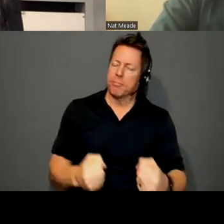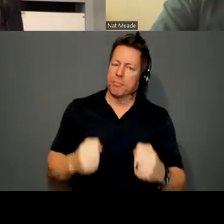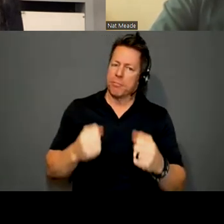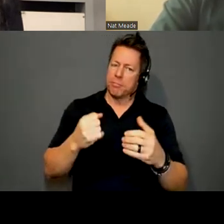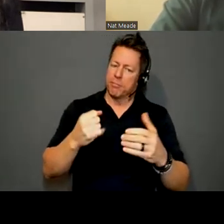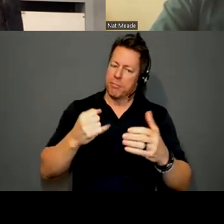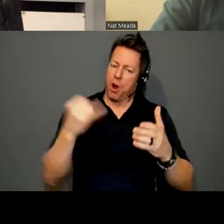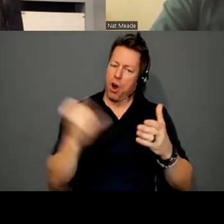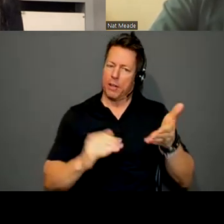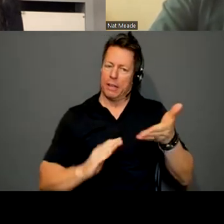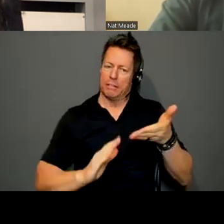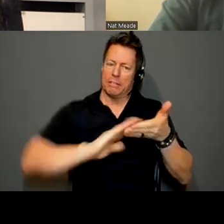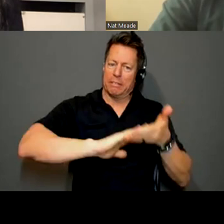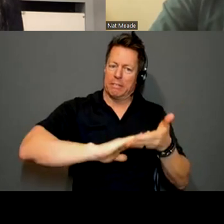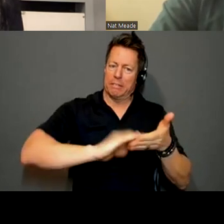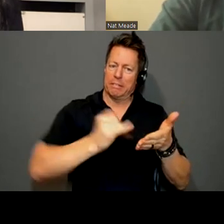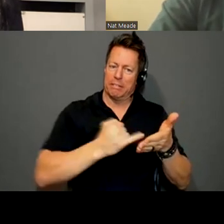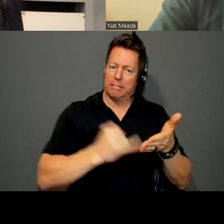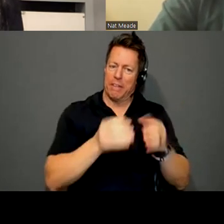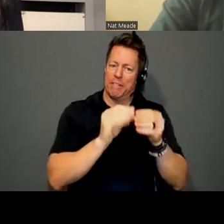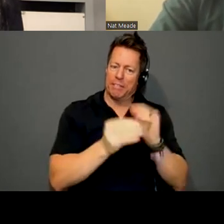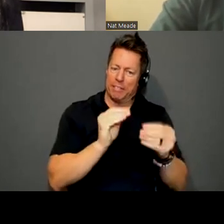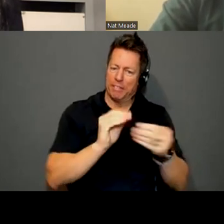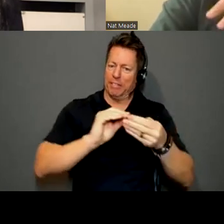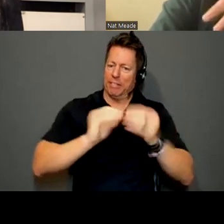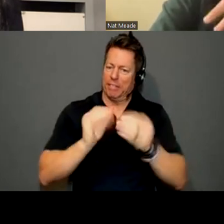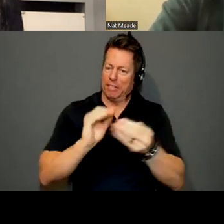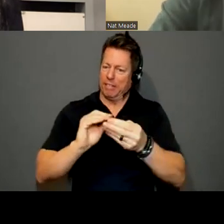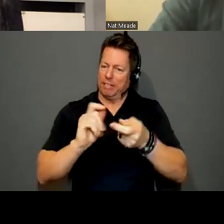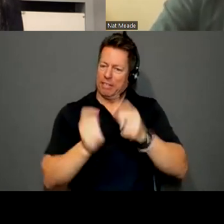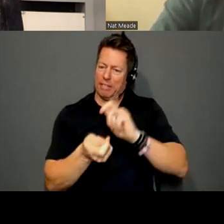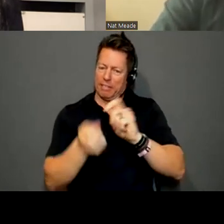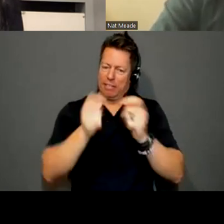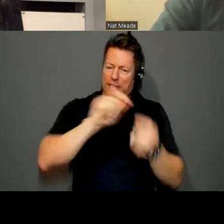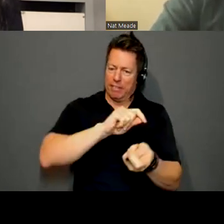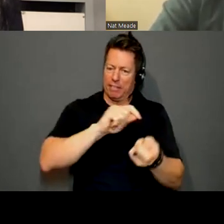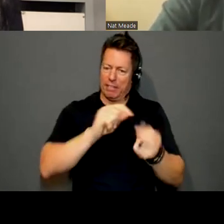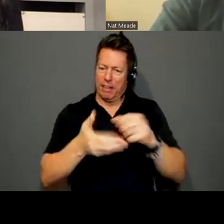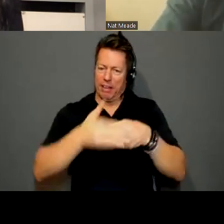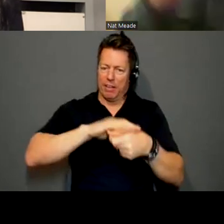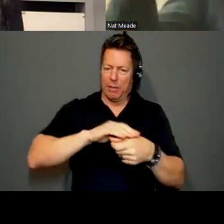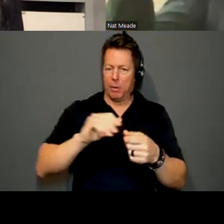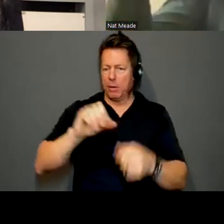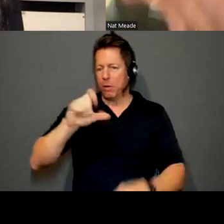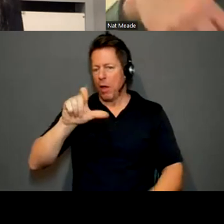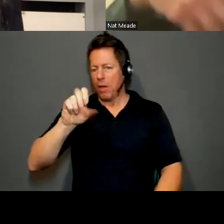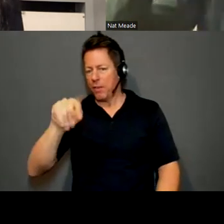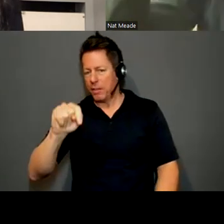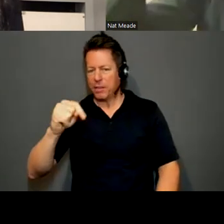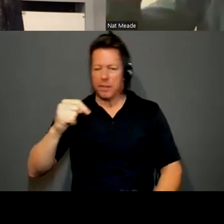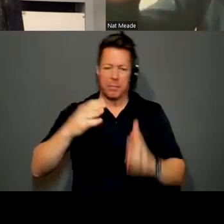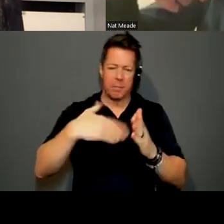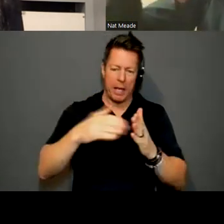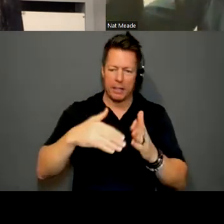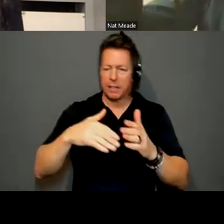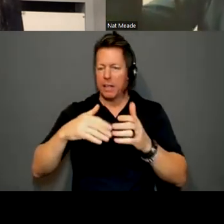I, I, I have this kind of where I'm almost just like, I totally cover it up with kind of solvent and paint and then I scrape it and then I go